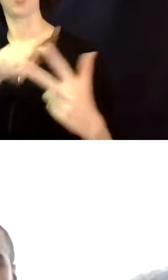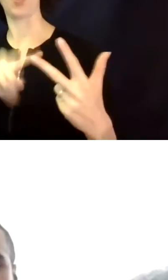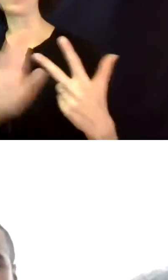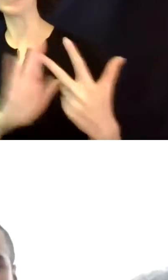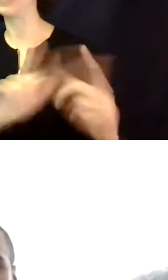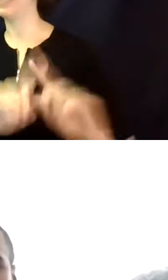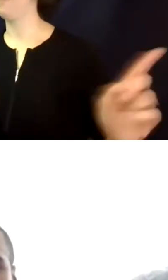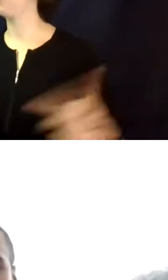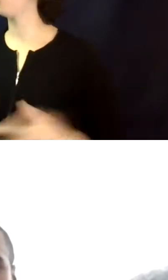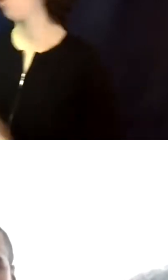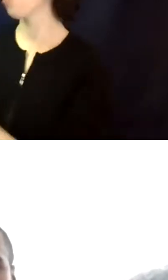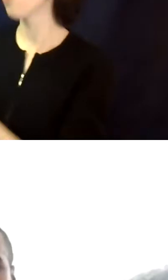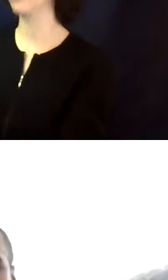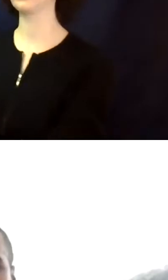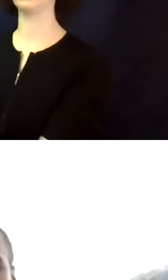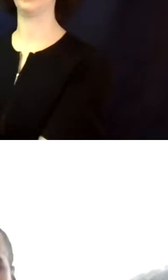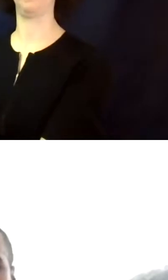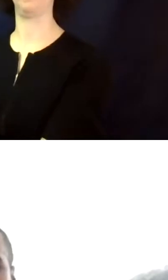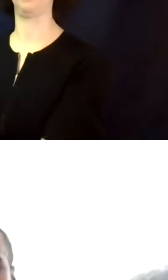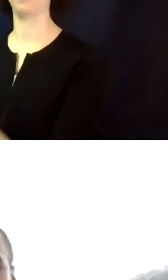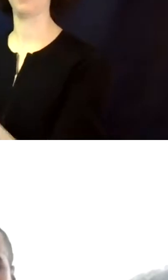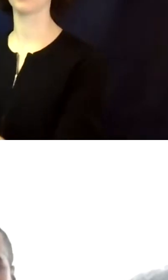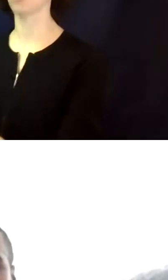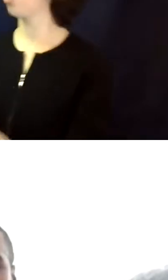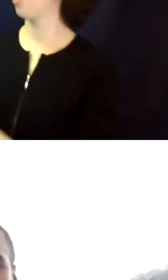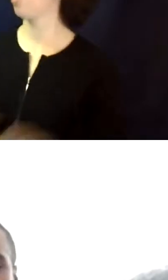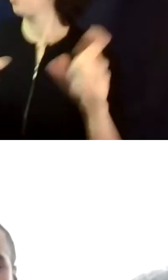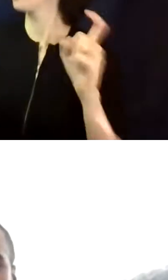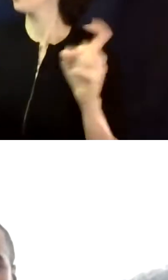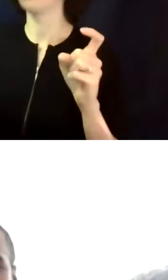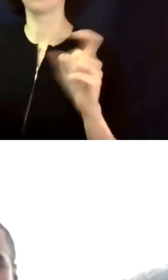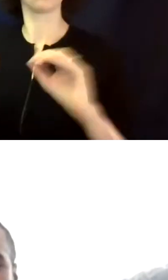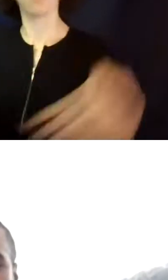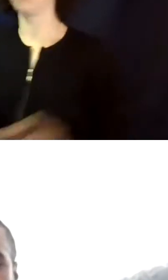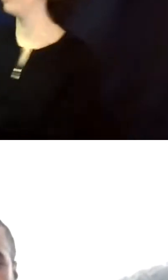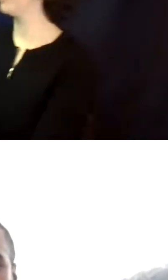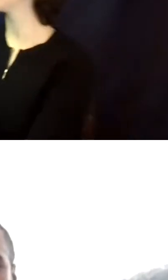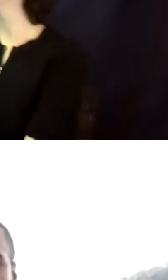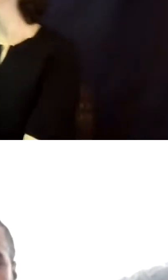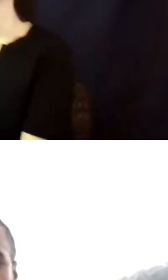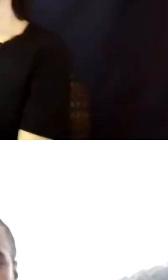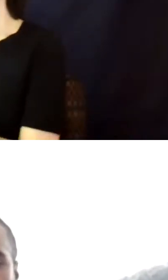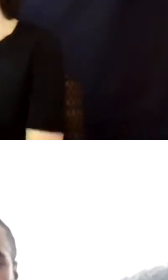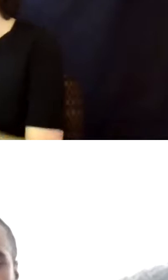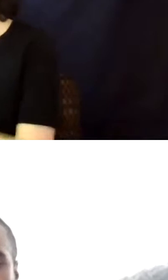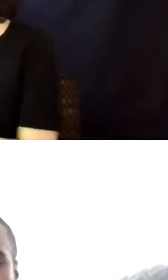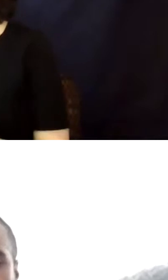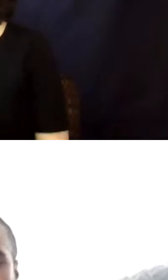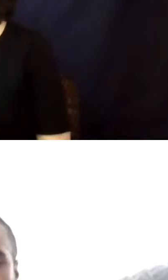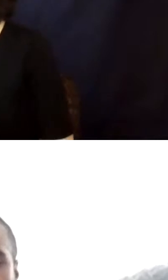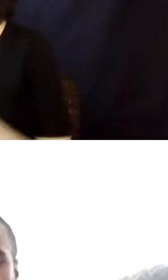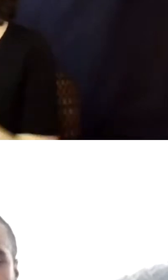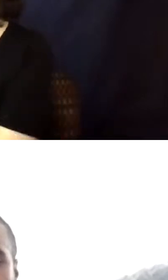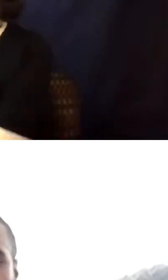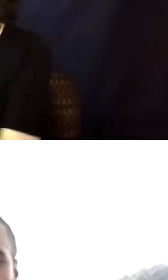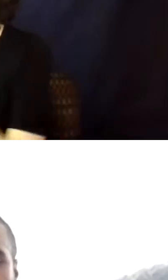simply identifying his or her support group. And these are the humans that are going to help me make